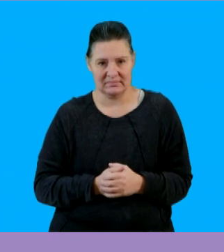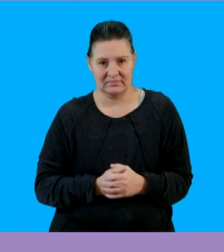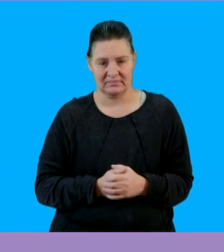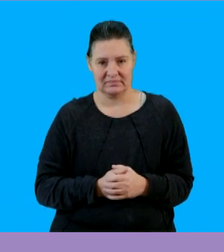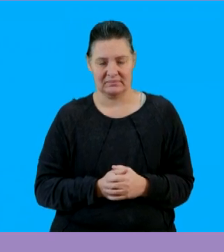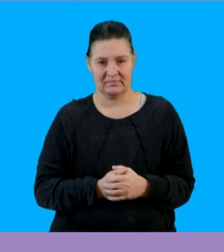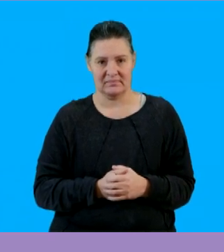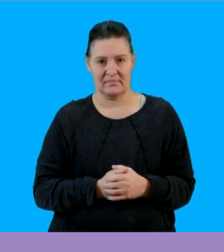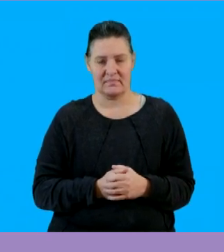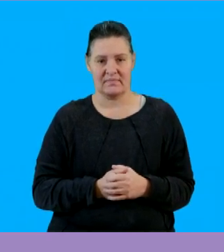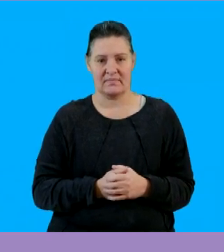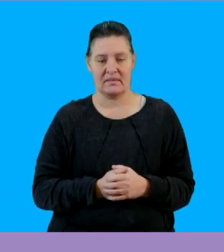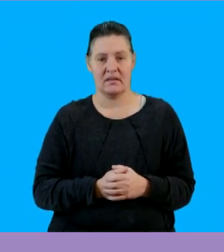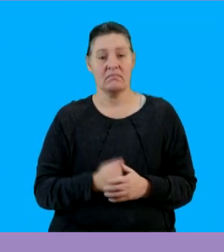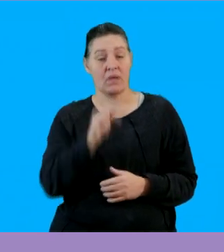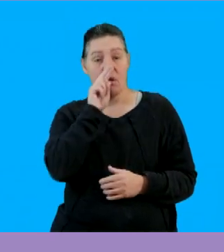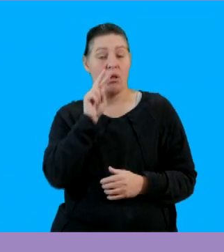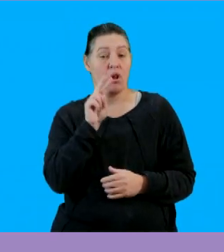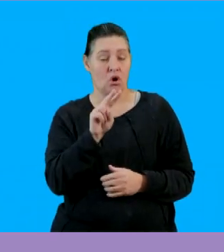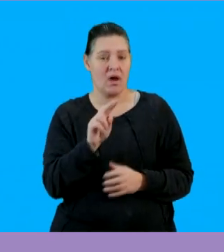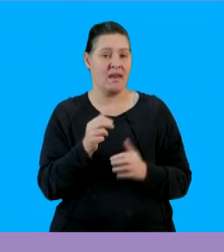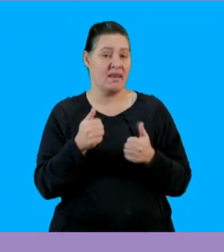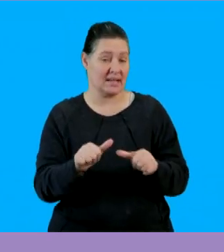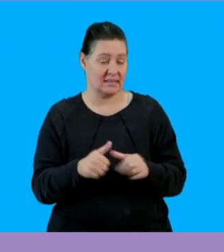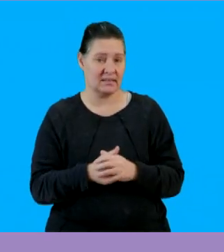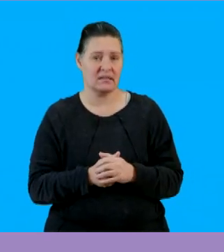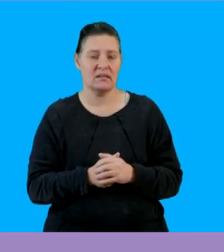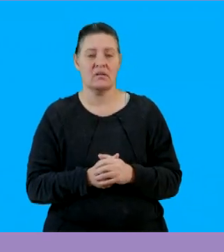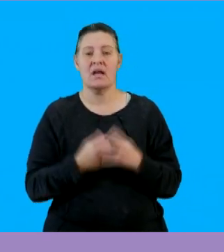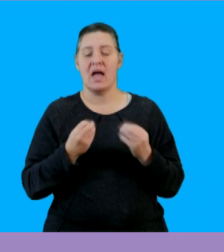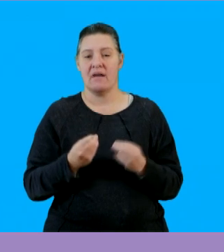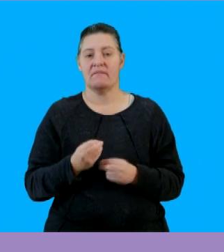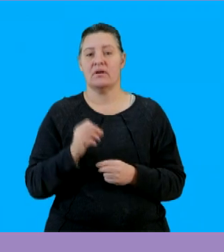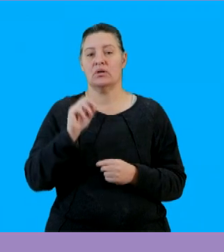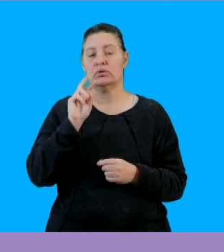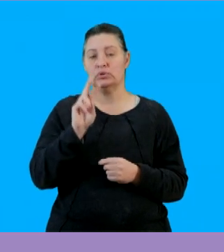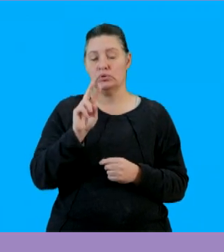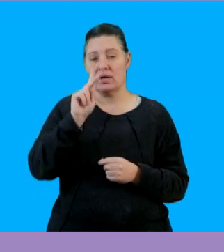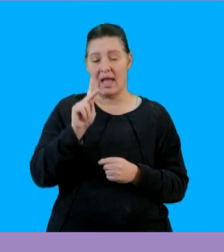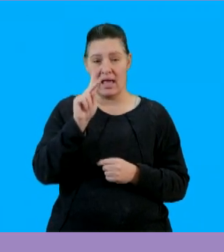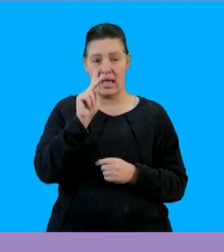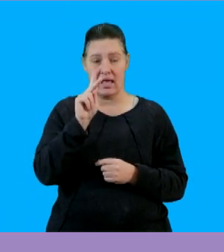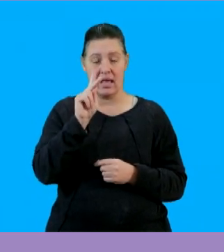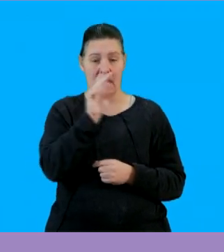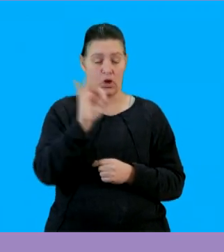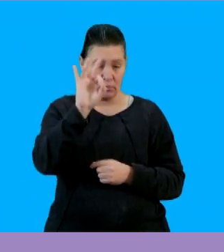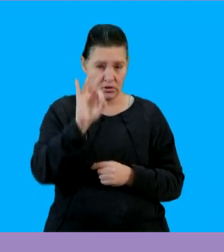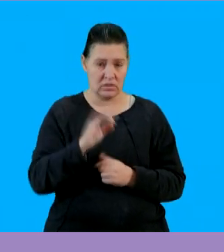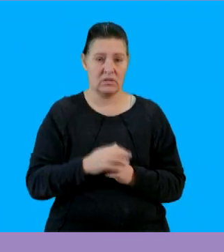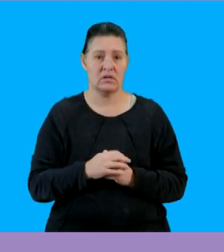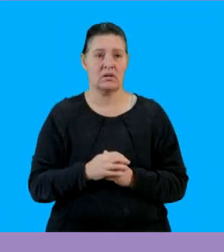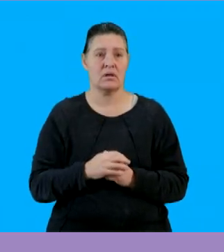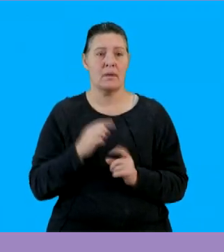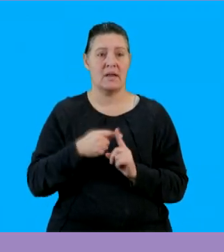answer when we're looking at the next one here we have 2k cubed minus 12